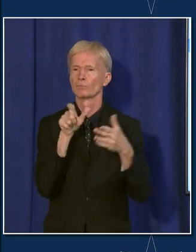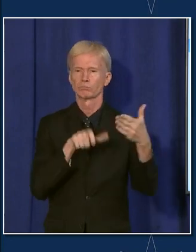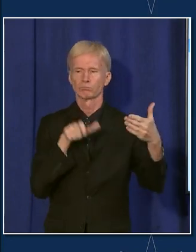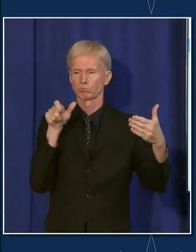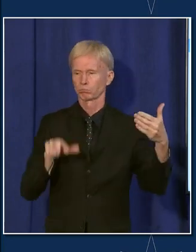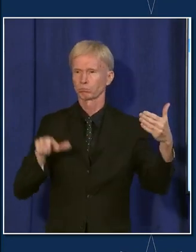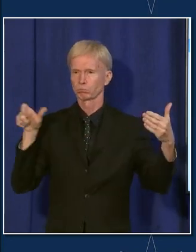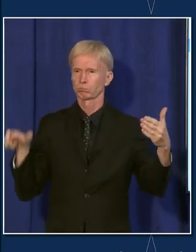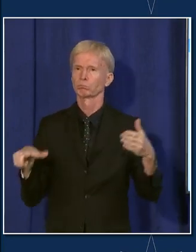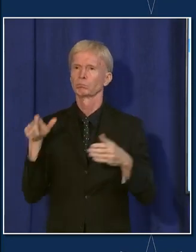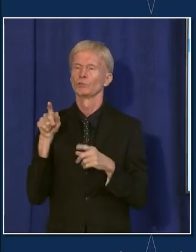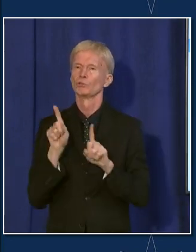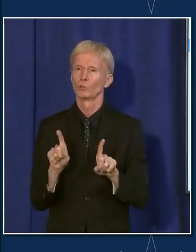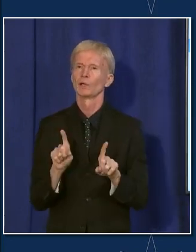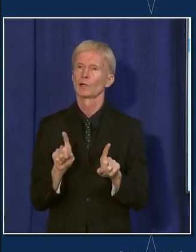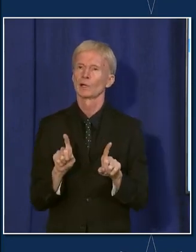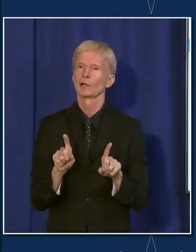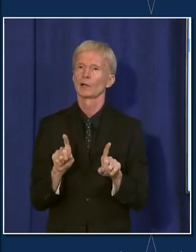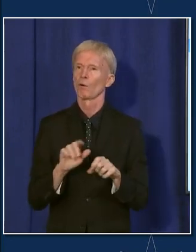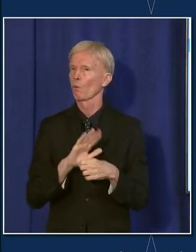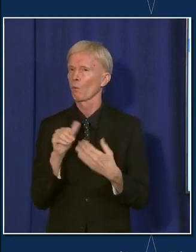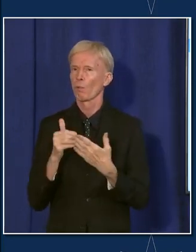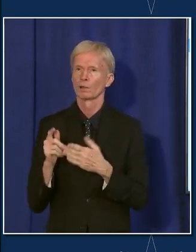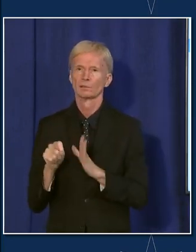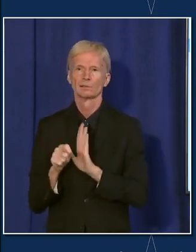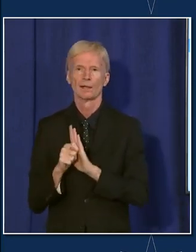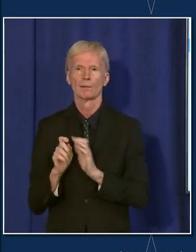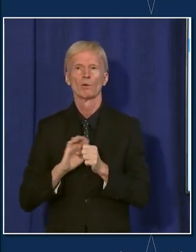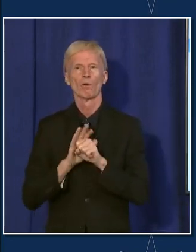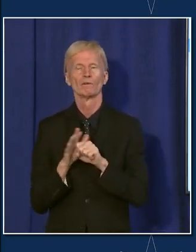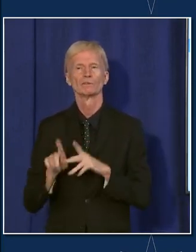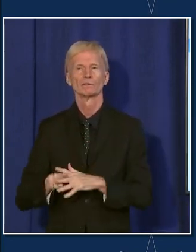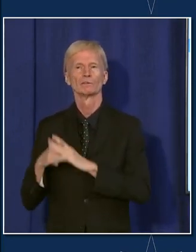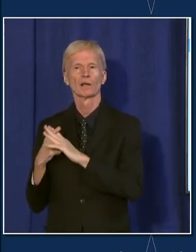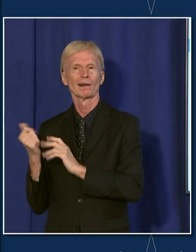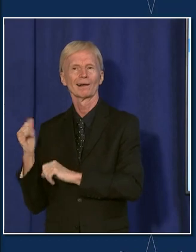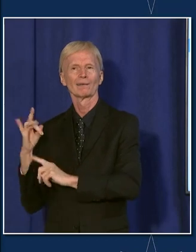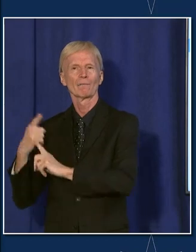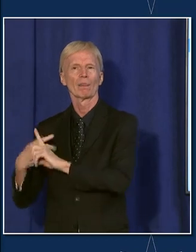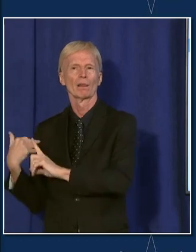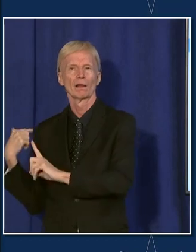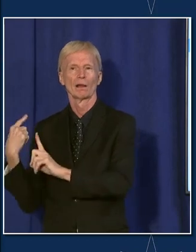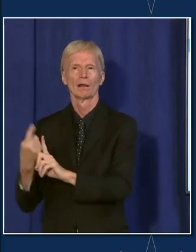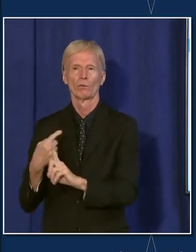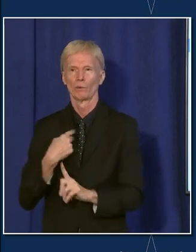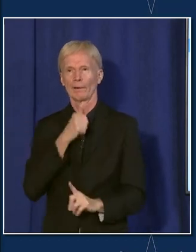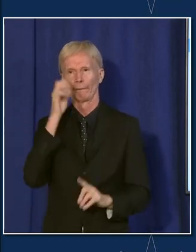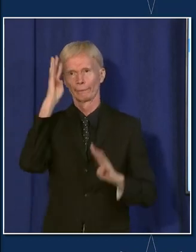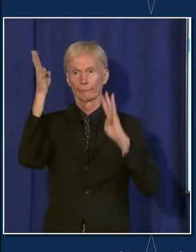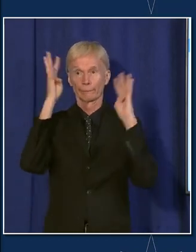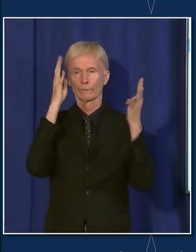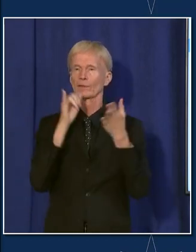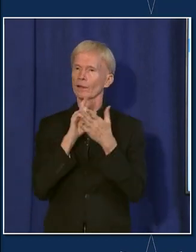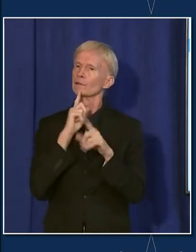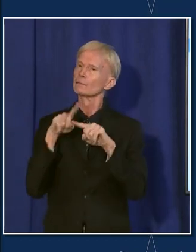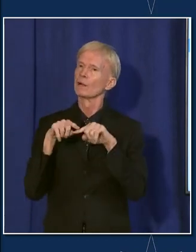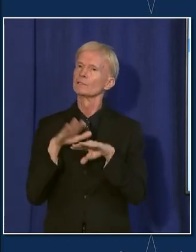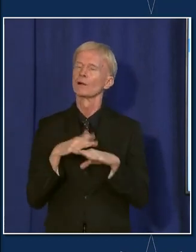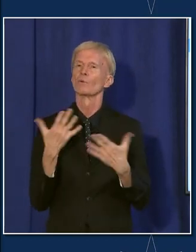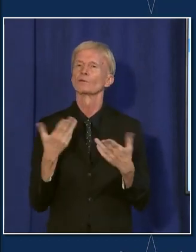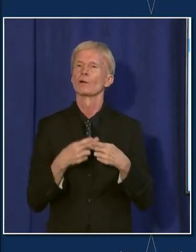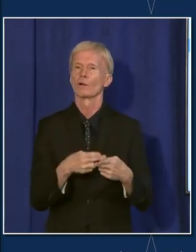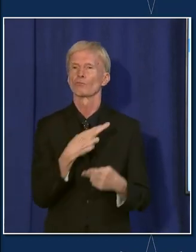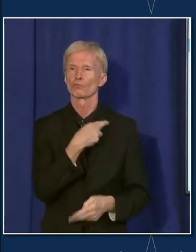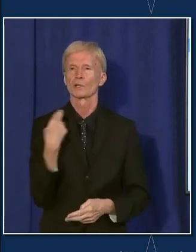throughout the whole pandemic to try to give people something we're following. Like, we're not just pulling this out of the sky. It is based on risk.